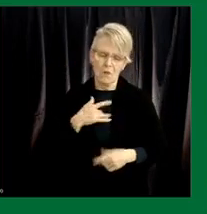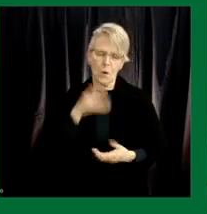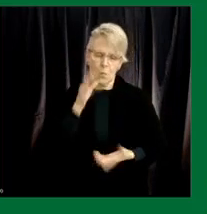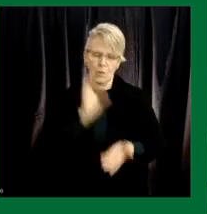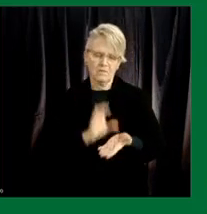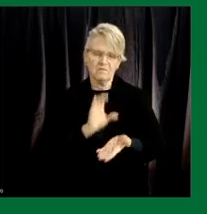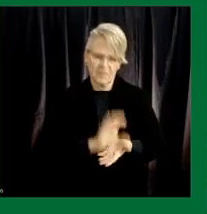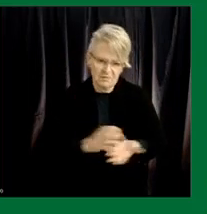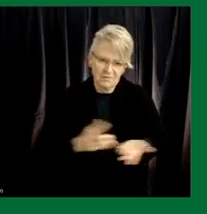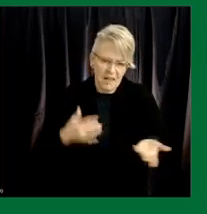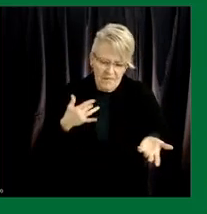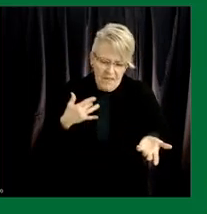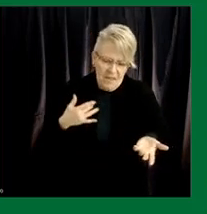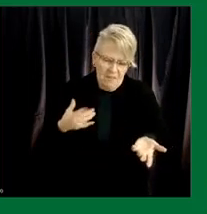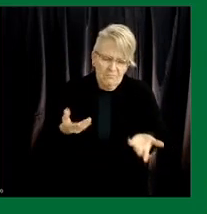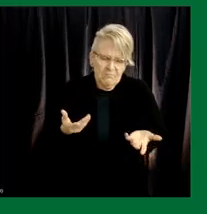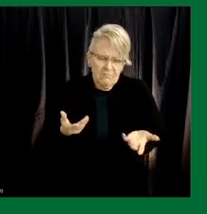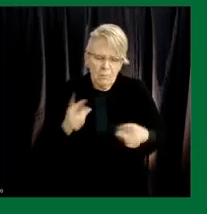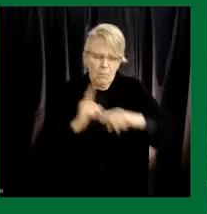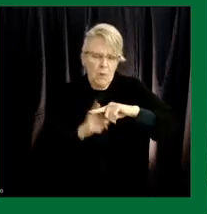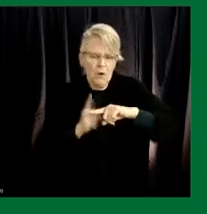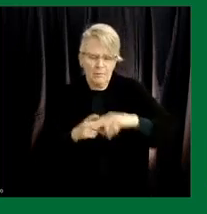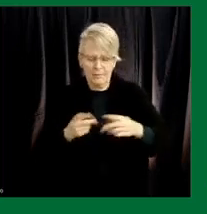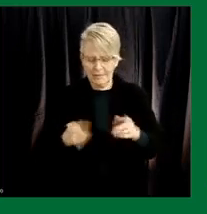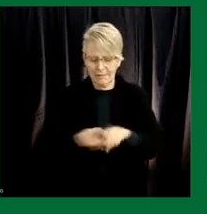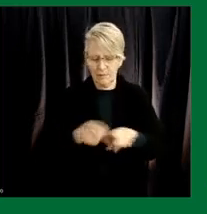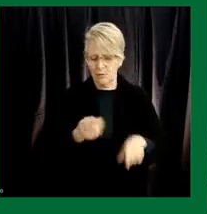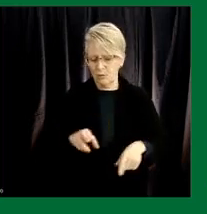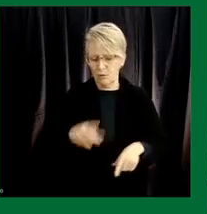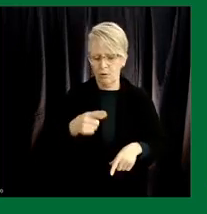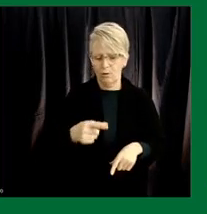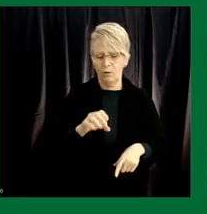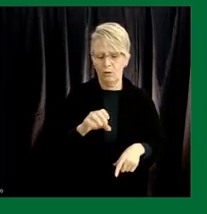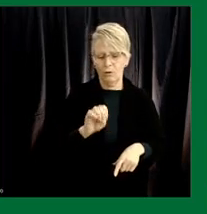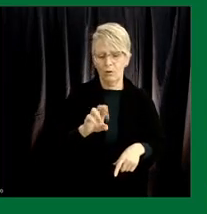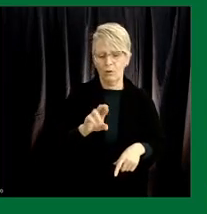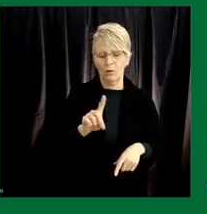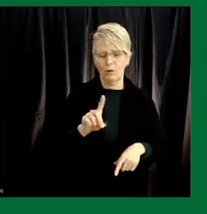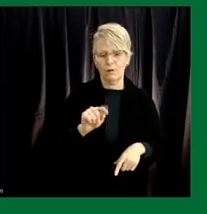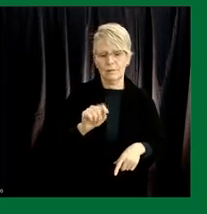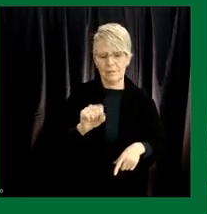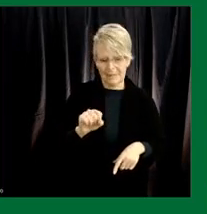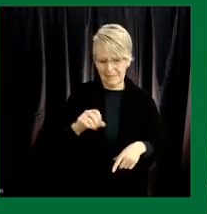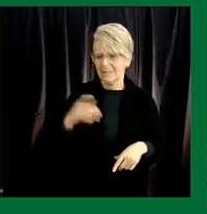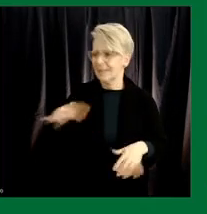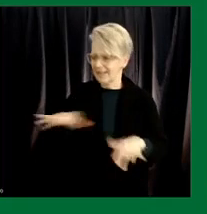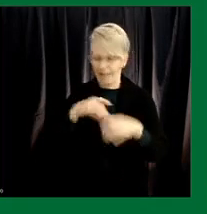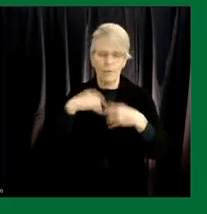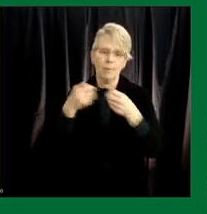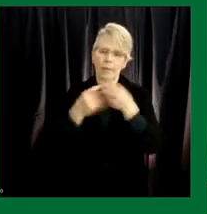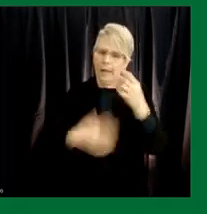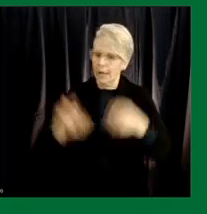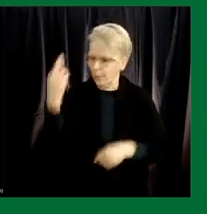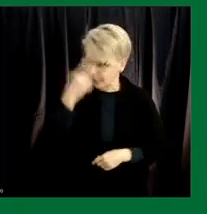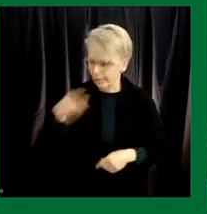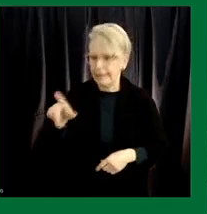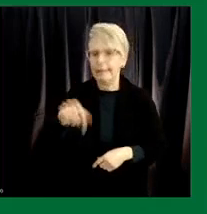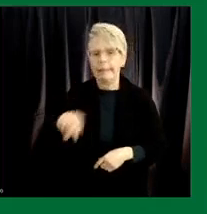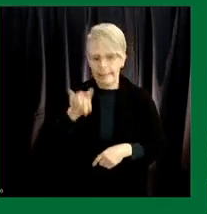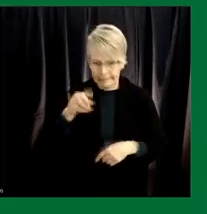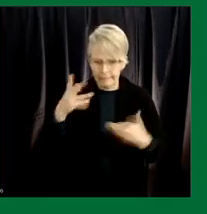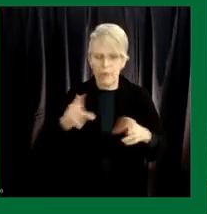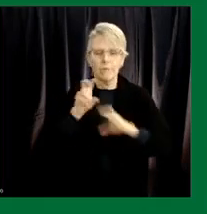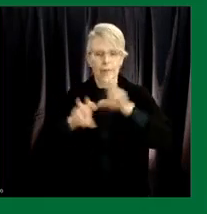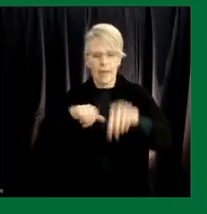uh that has been put forward by dr gertz and his team at veto intervac um for a host of reasons it made similar investments in other areas of